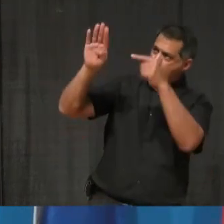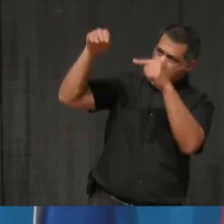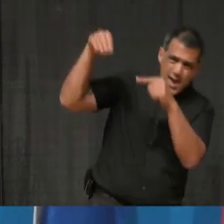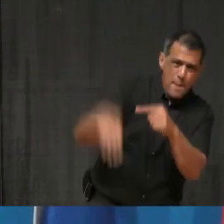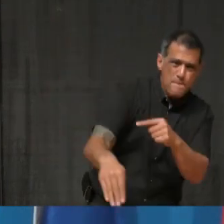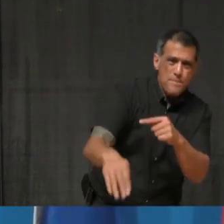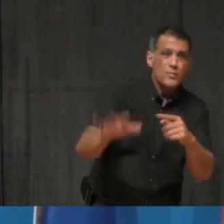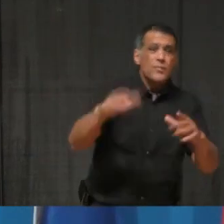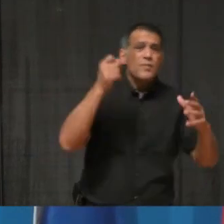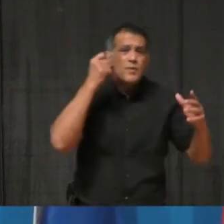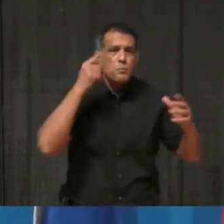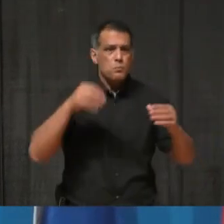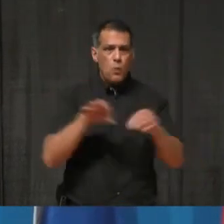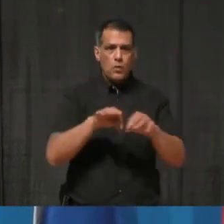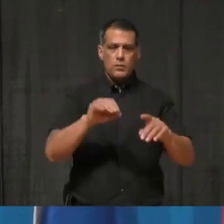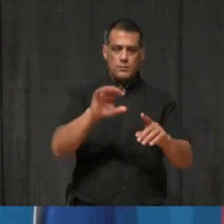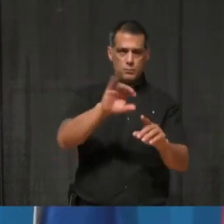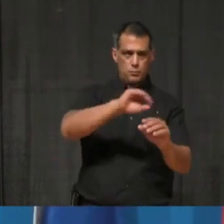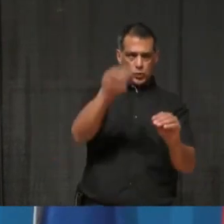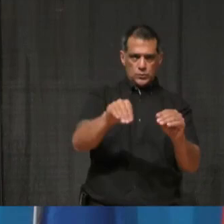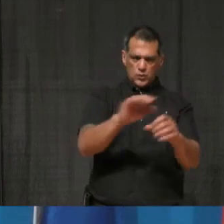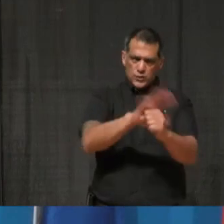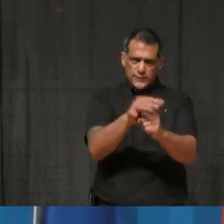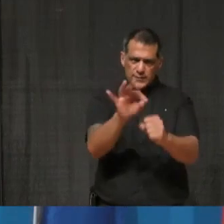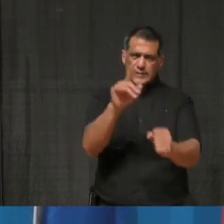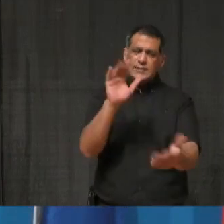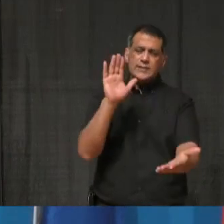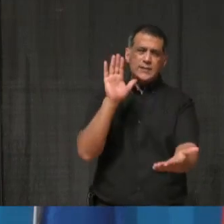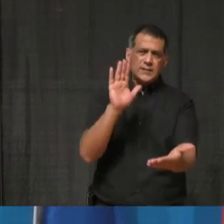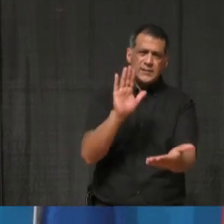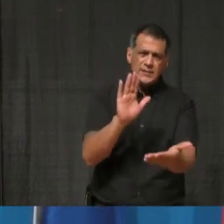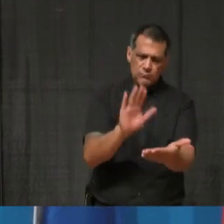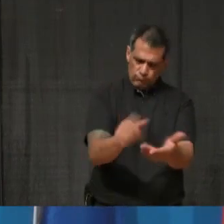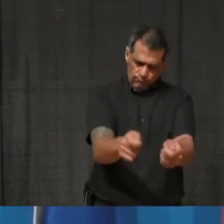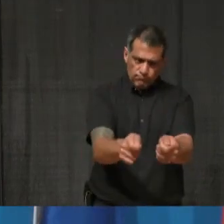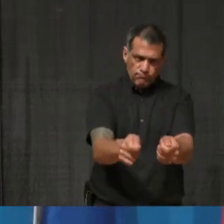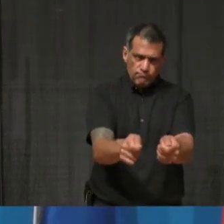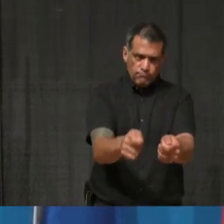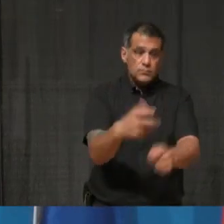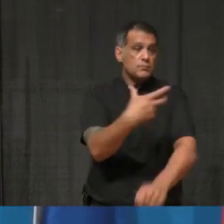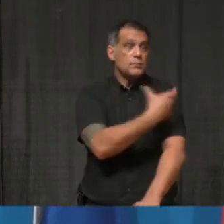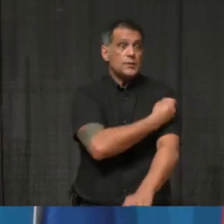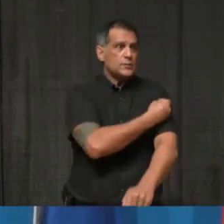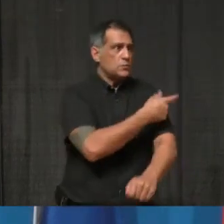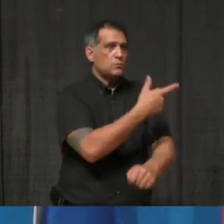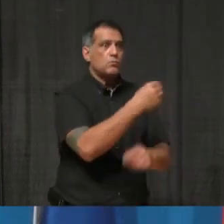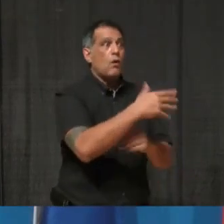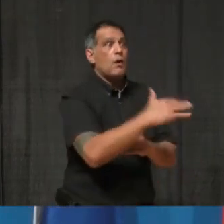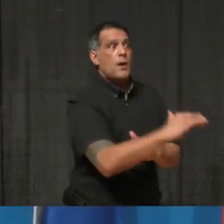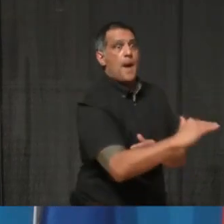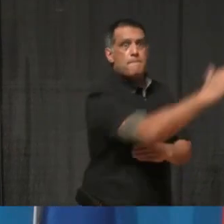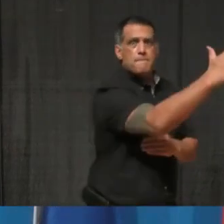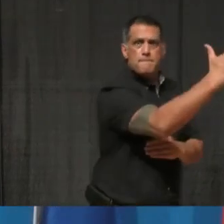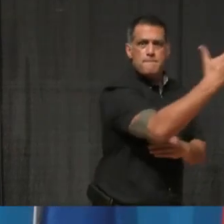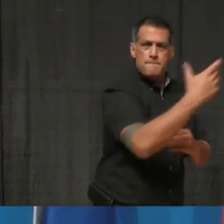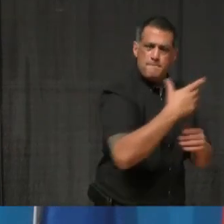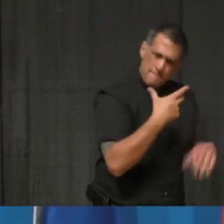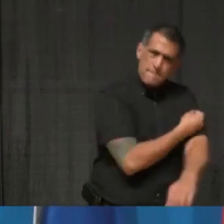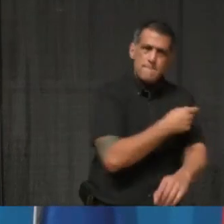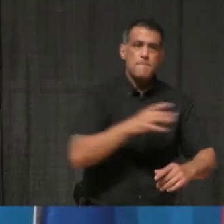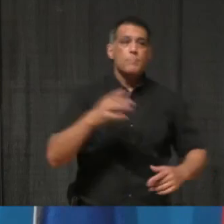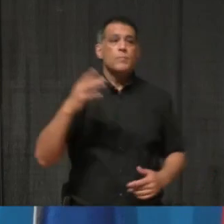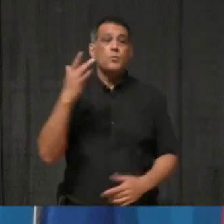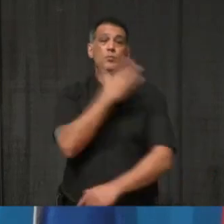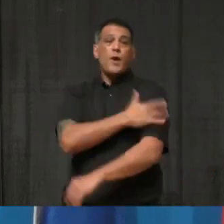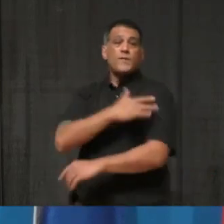control while we push our vaccine coverage up. The province has assured us that more vaccine and more priority